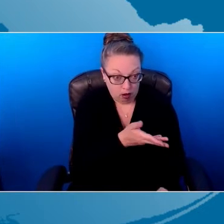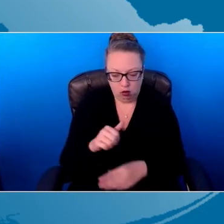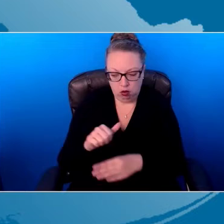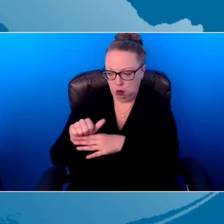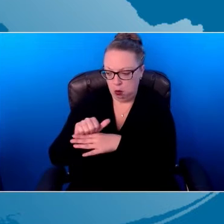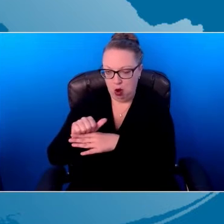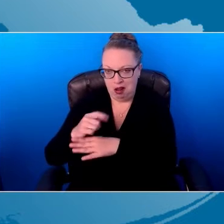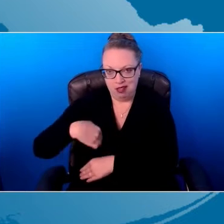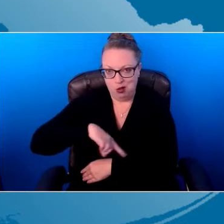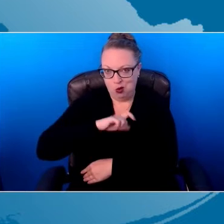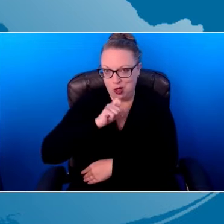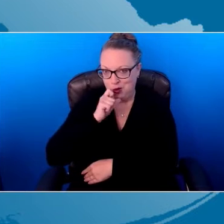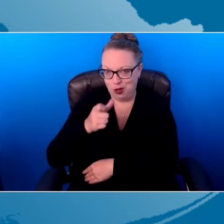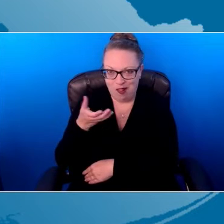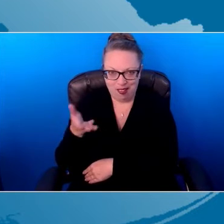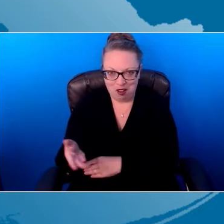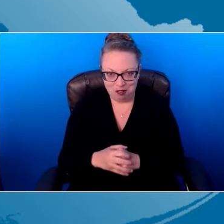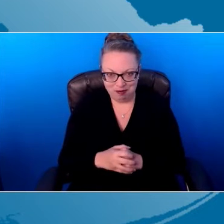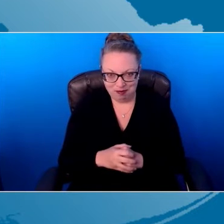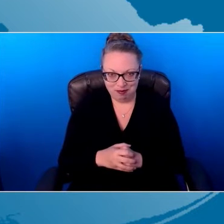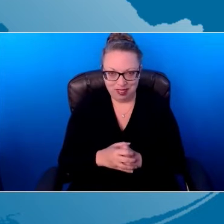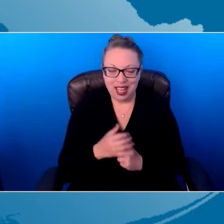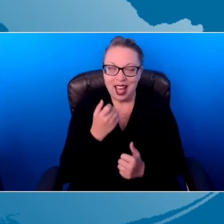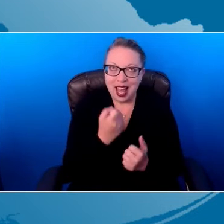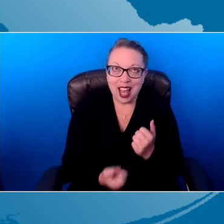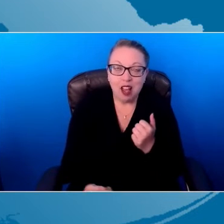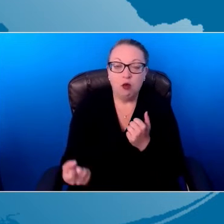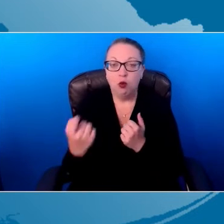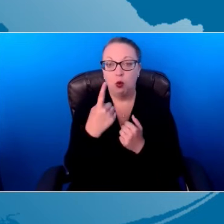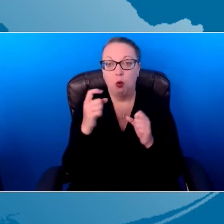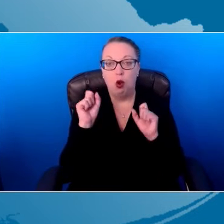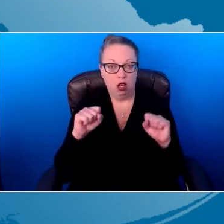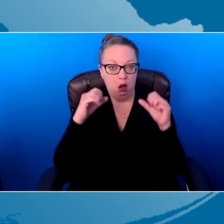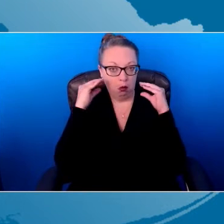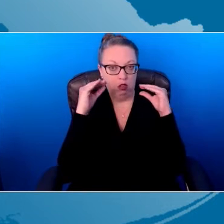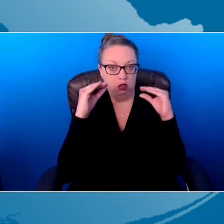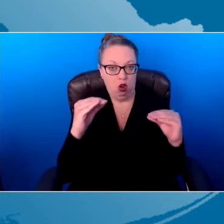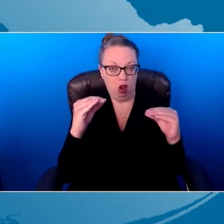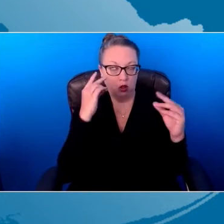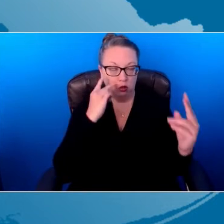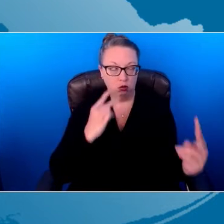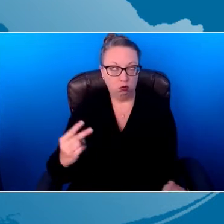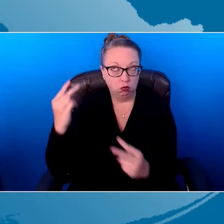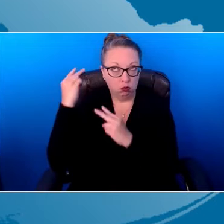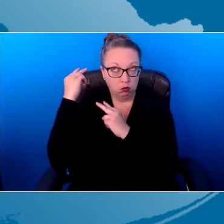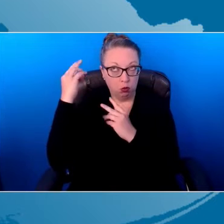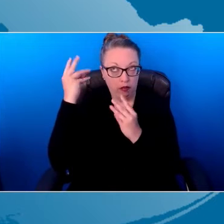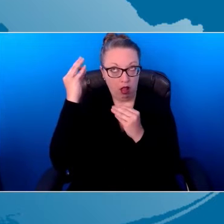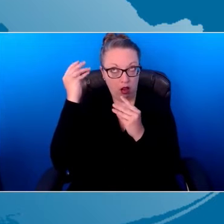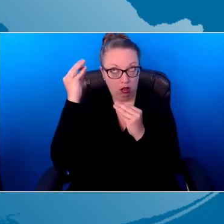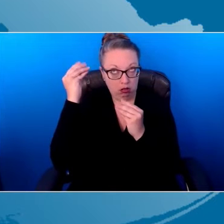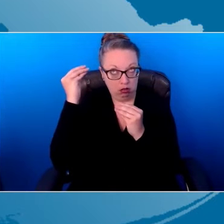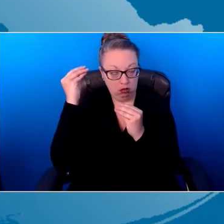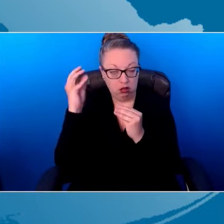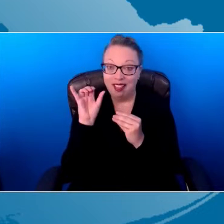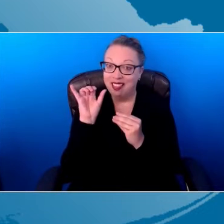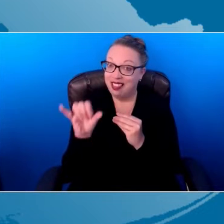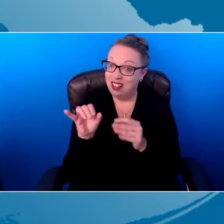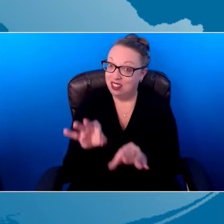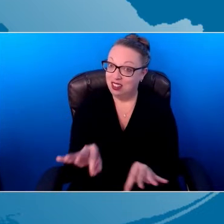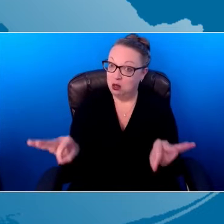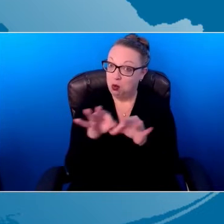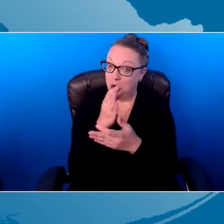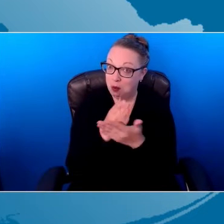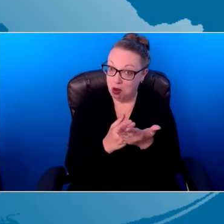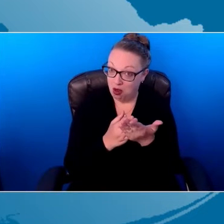said, everyone can be taught to reflect. And reflection is a key characteristic of coaching. So we want to ask the caregivers their